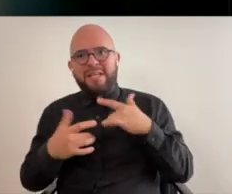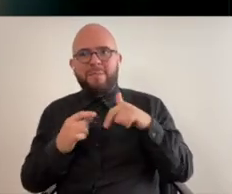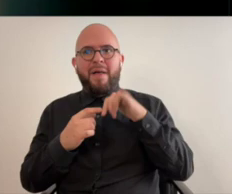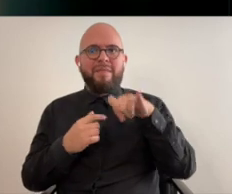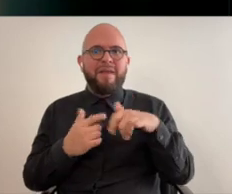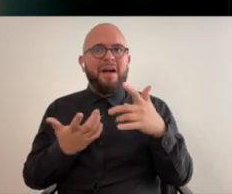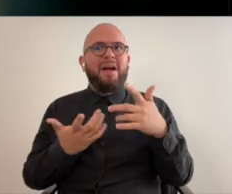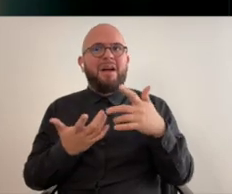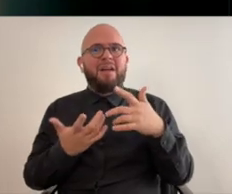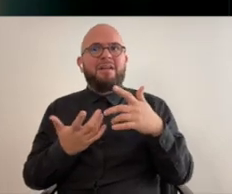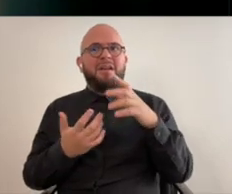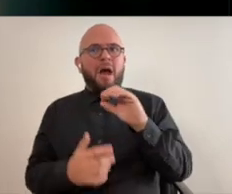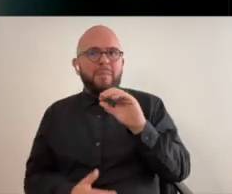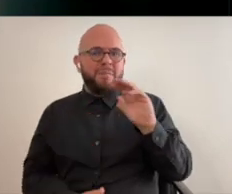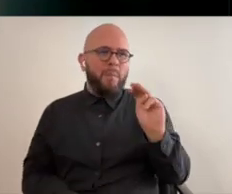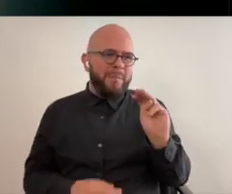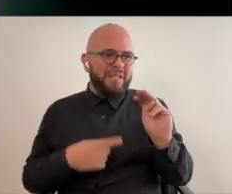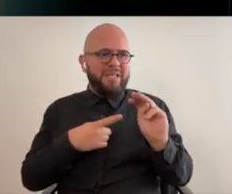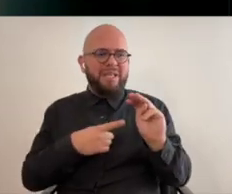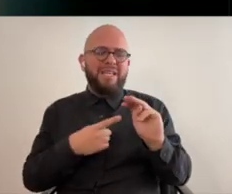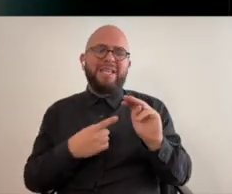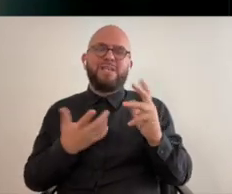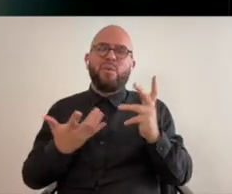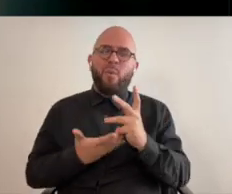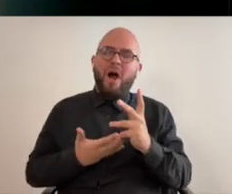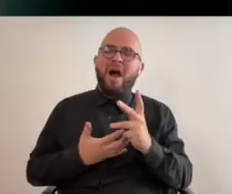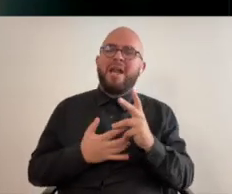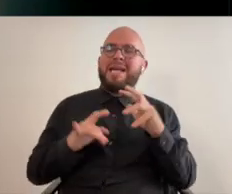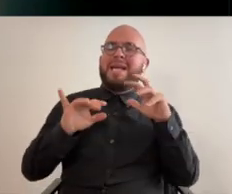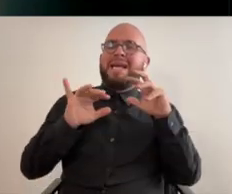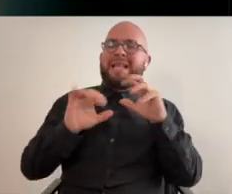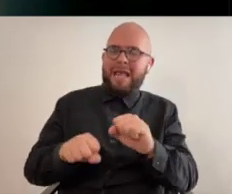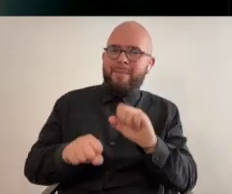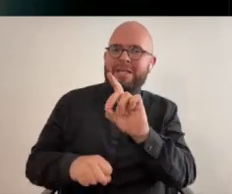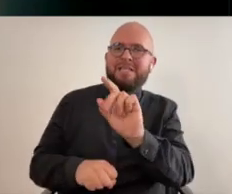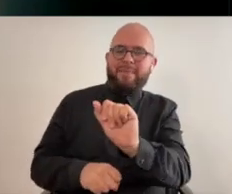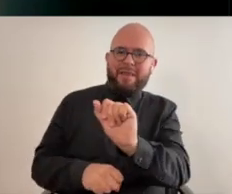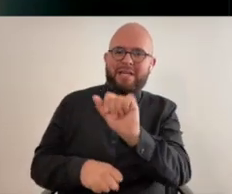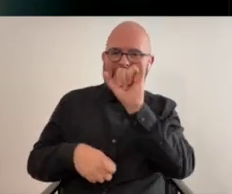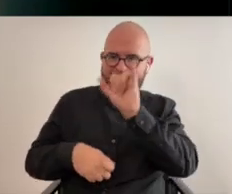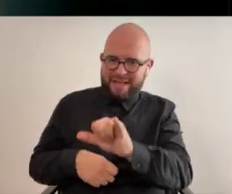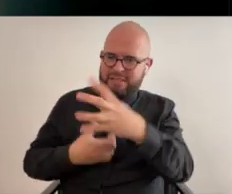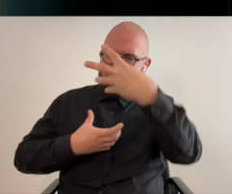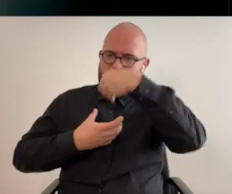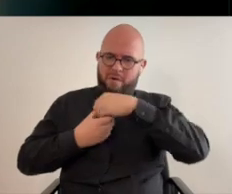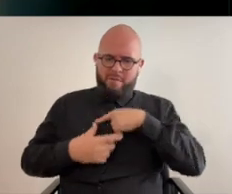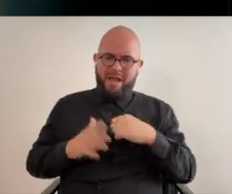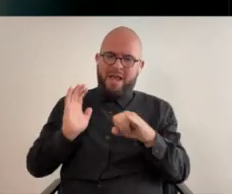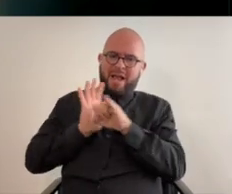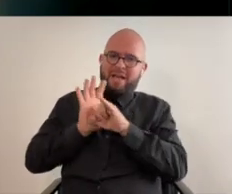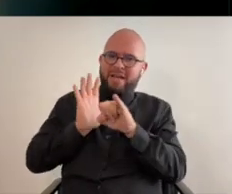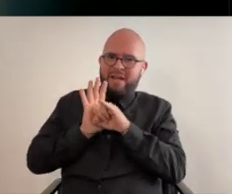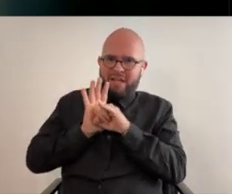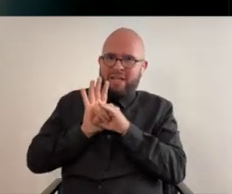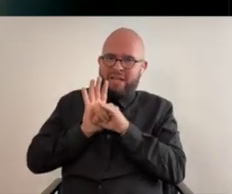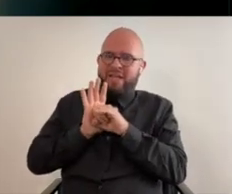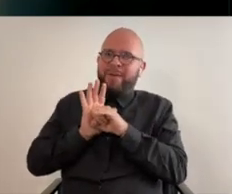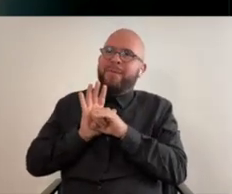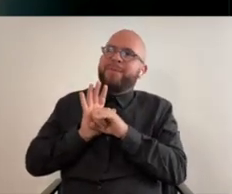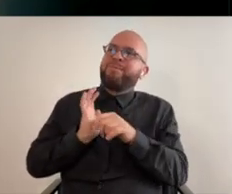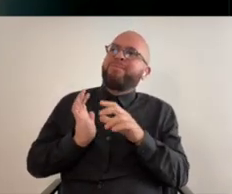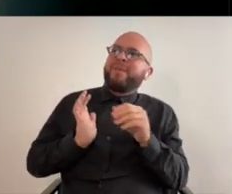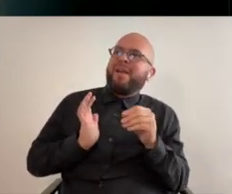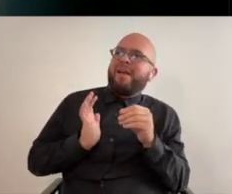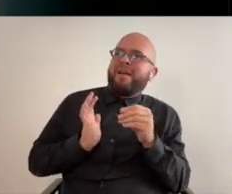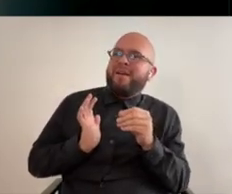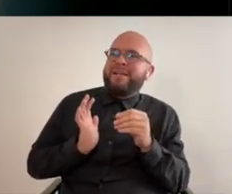what i like about i mean that's what got me really excited about opulent mobility is kind of seeing claiming disability as part of identity